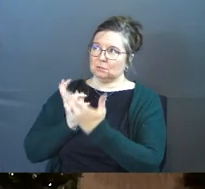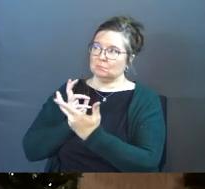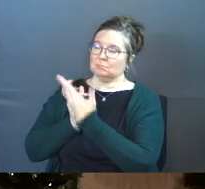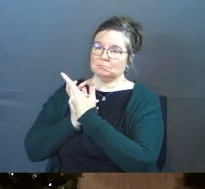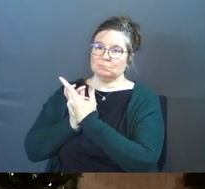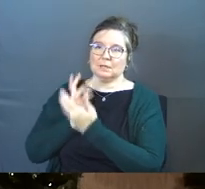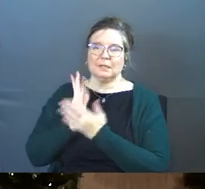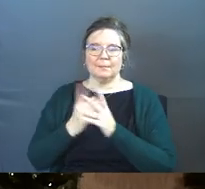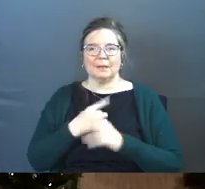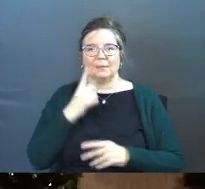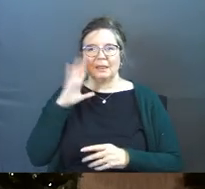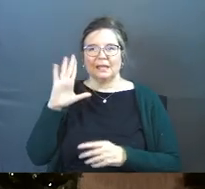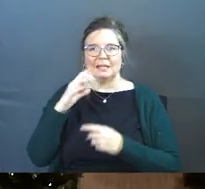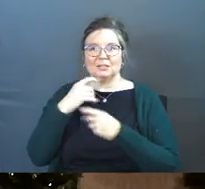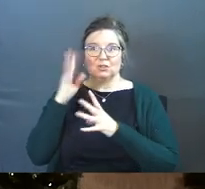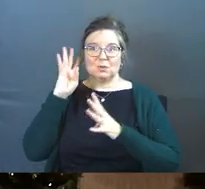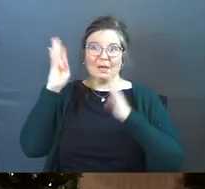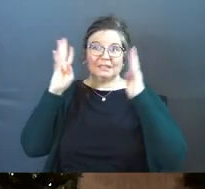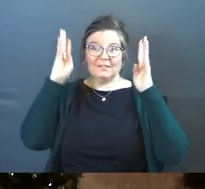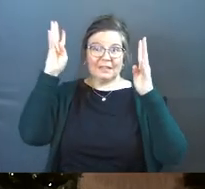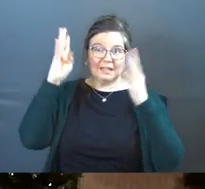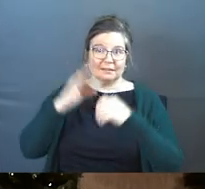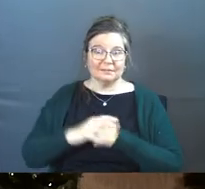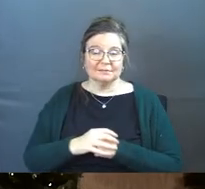Some people think it's his creativity.